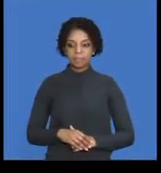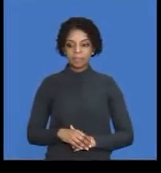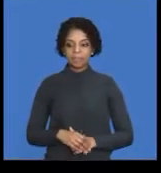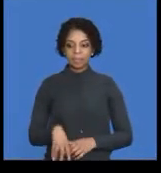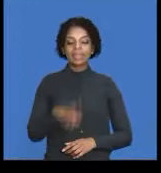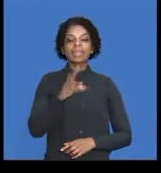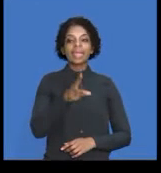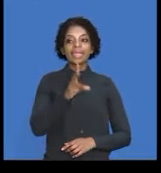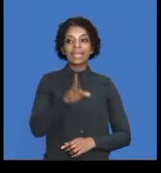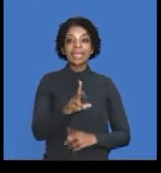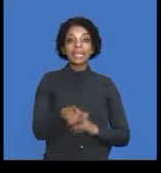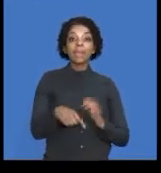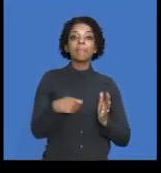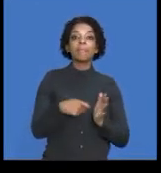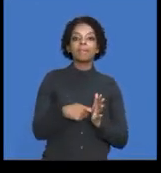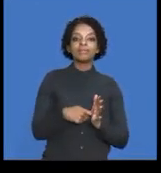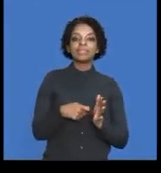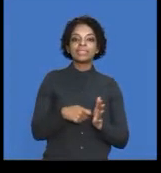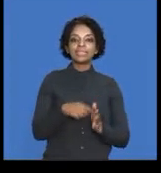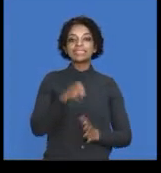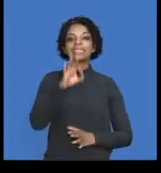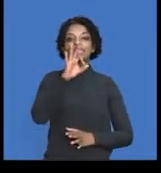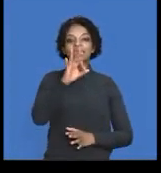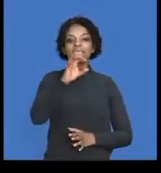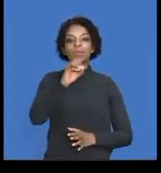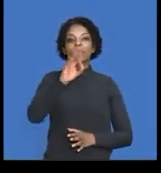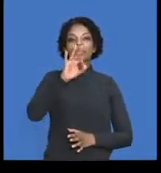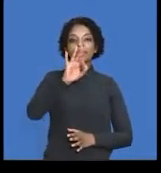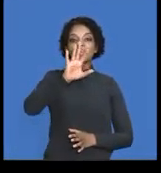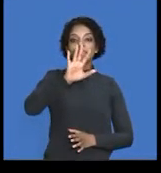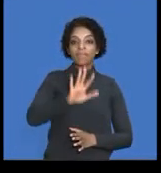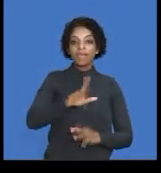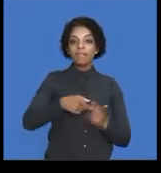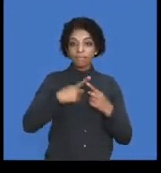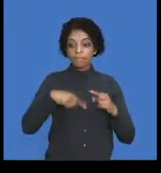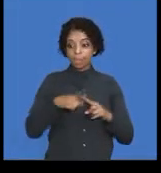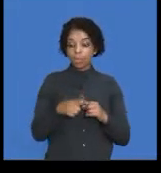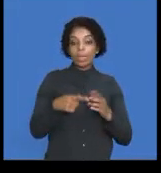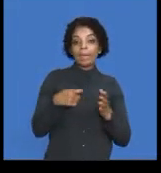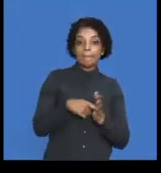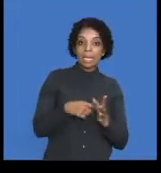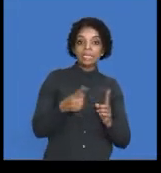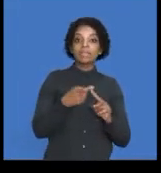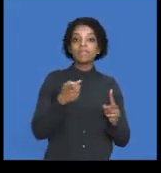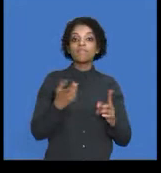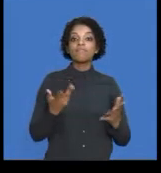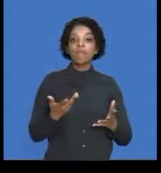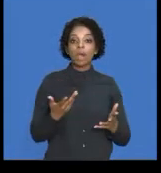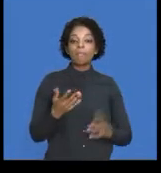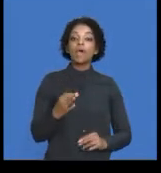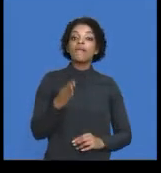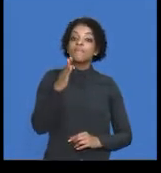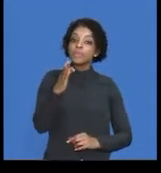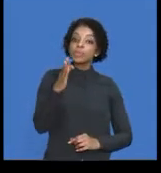purchases of 3035. That means we purchased goods. From whom? From future traders.